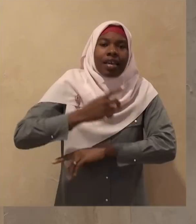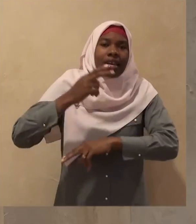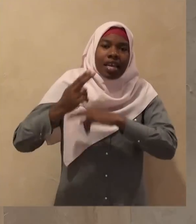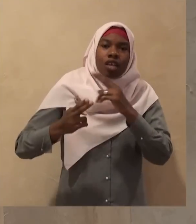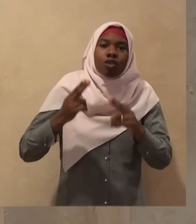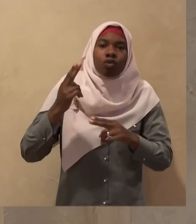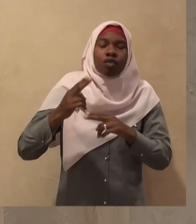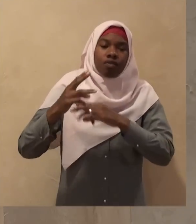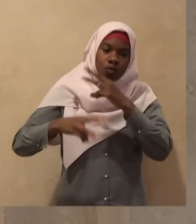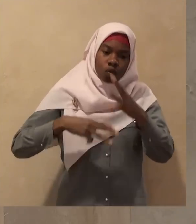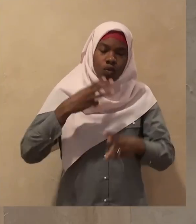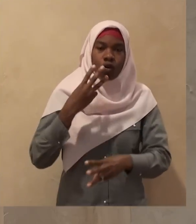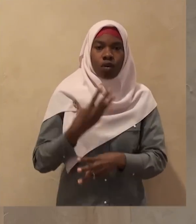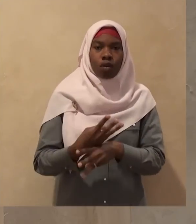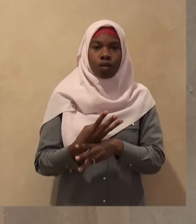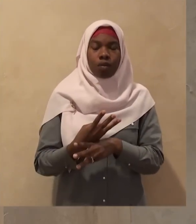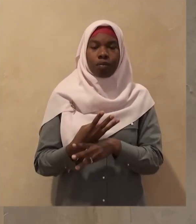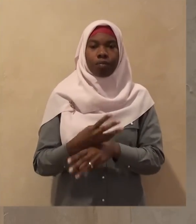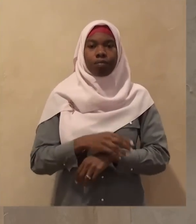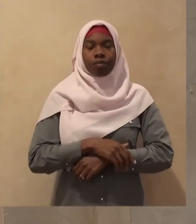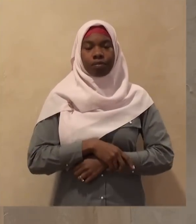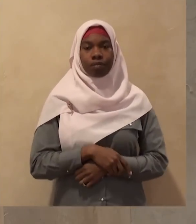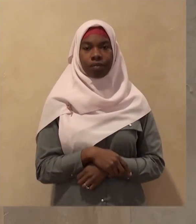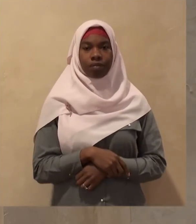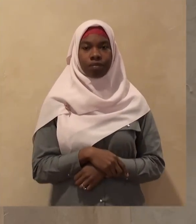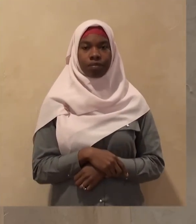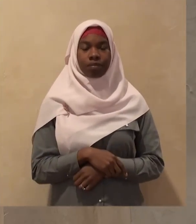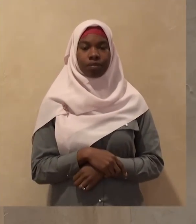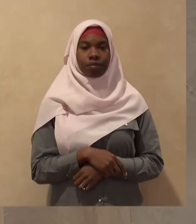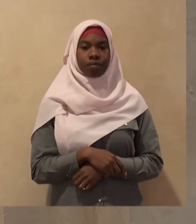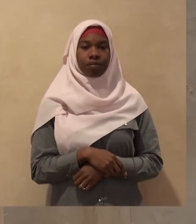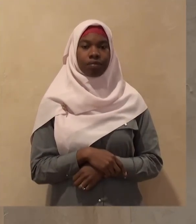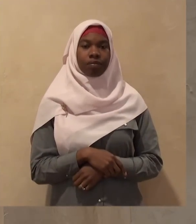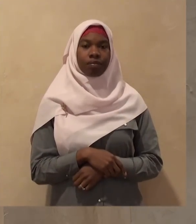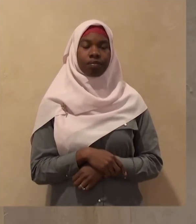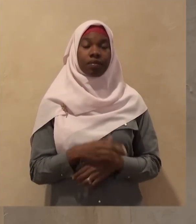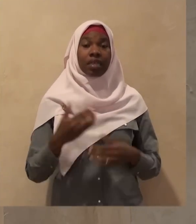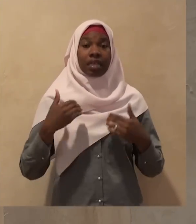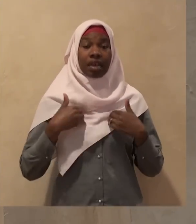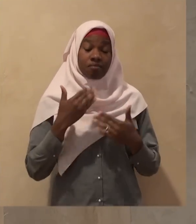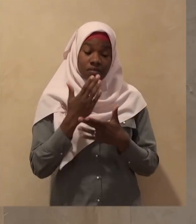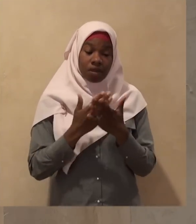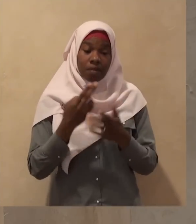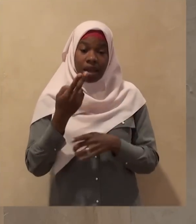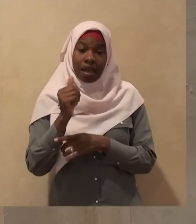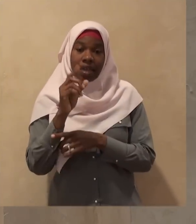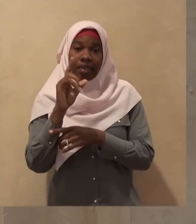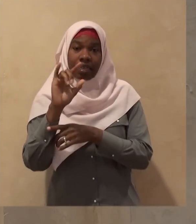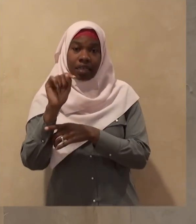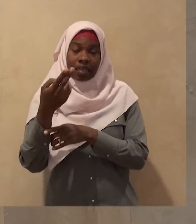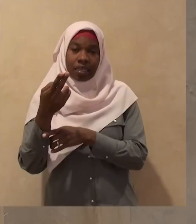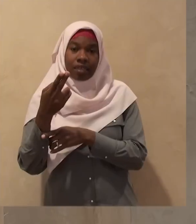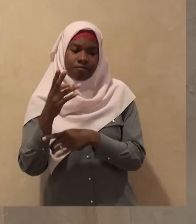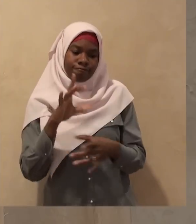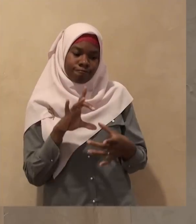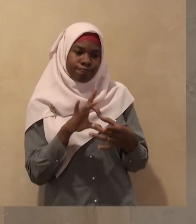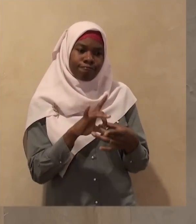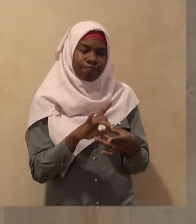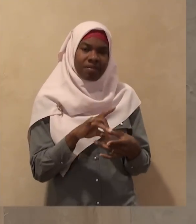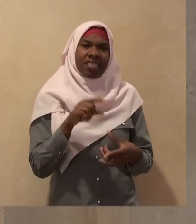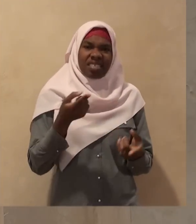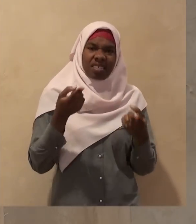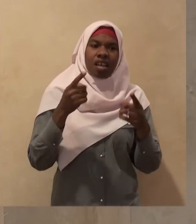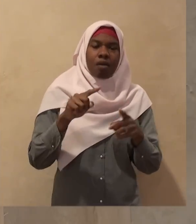there are some ahadis that relate this event to the night of 27th of Rajab